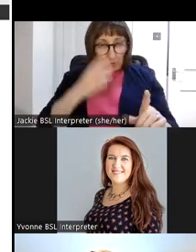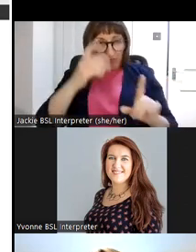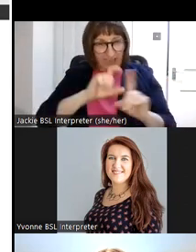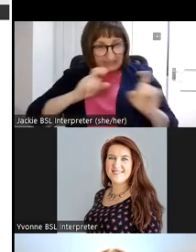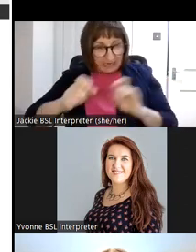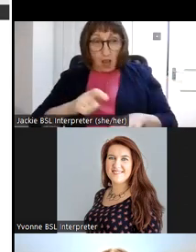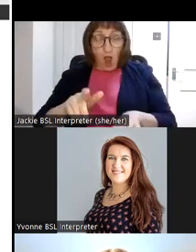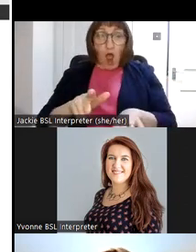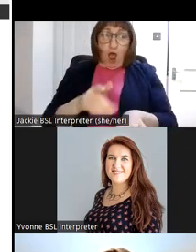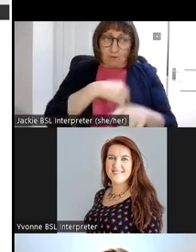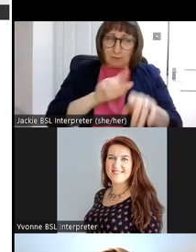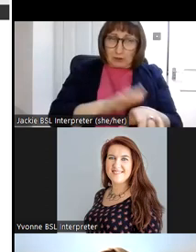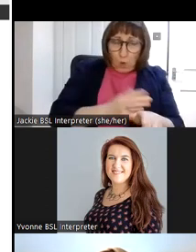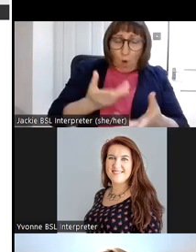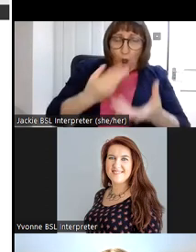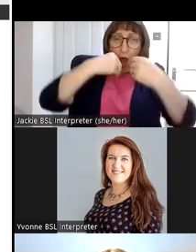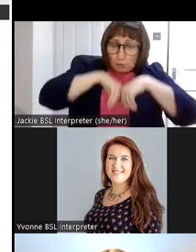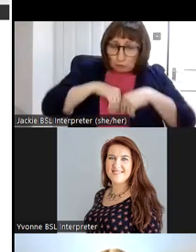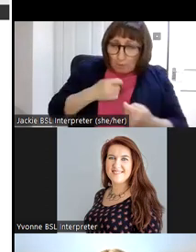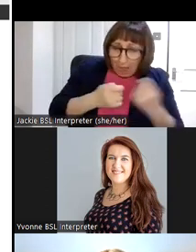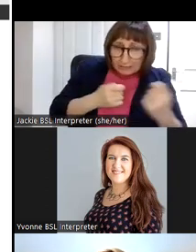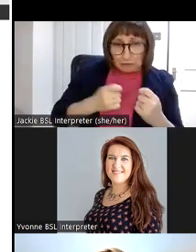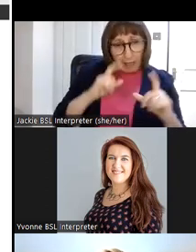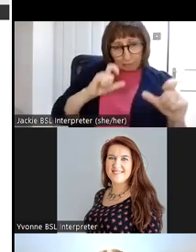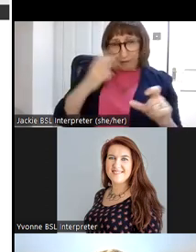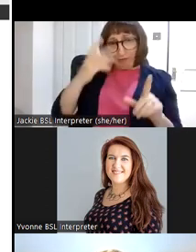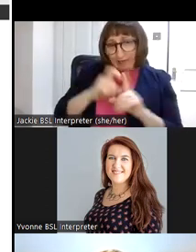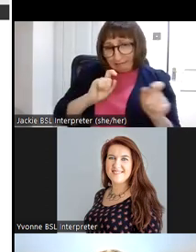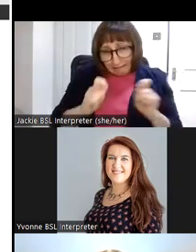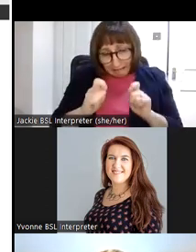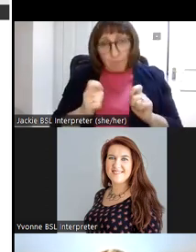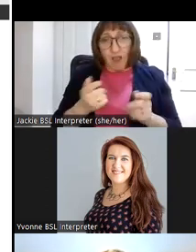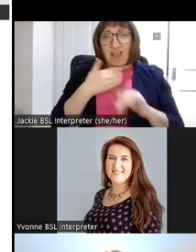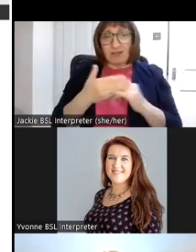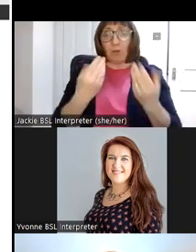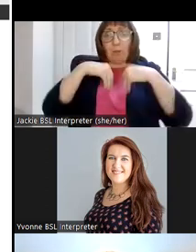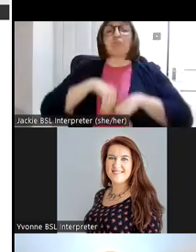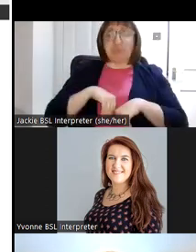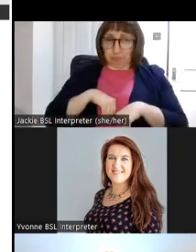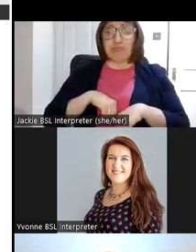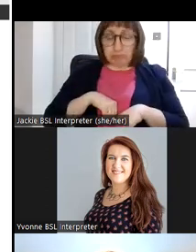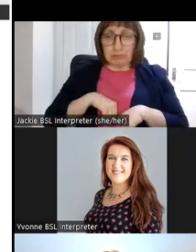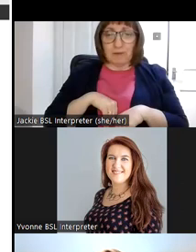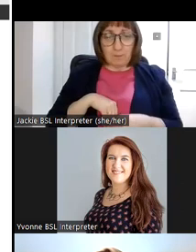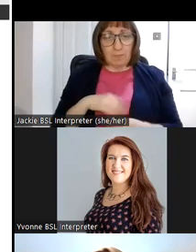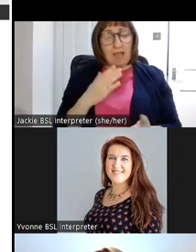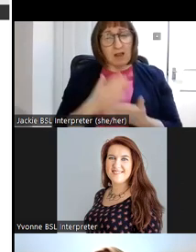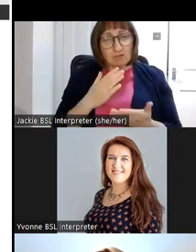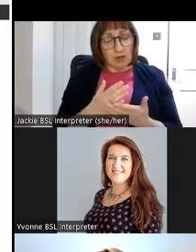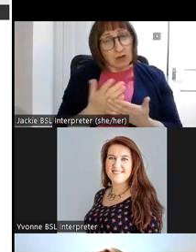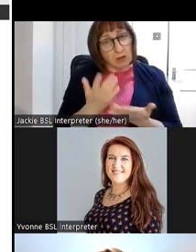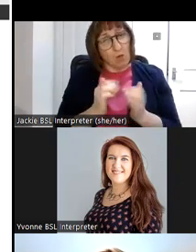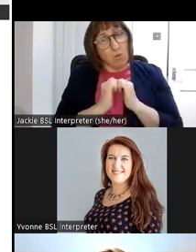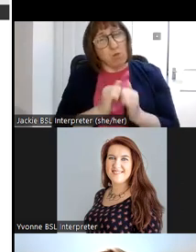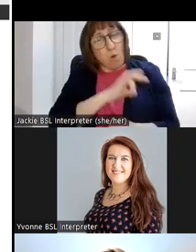slow to come on to it and how to manage it but um we're eventually getting there so um it can be very rewarding